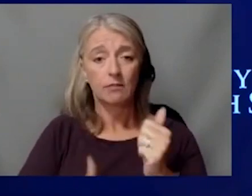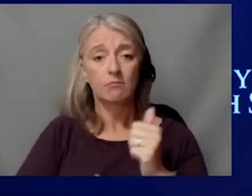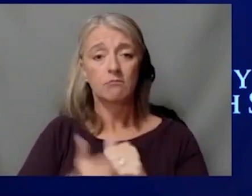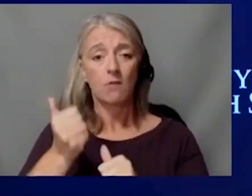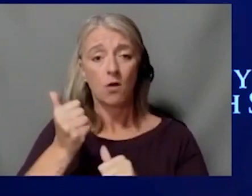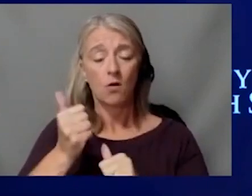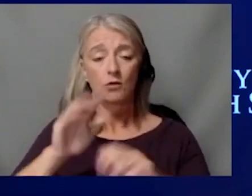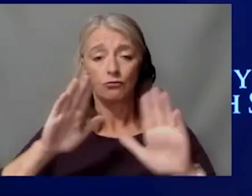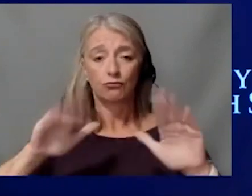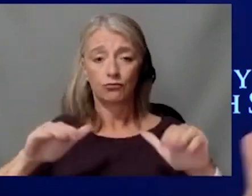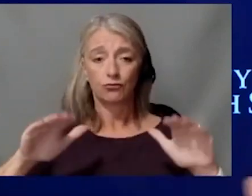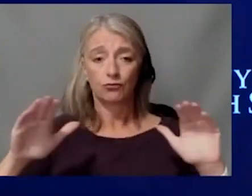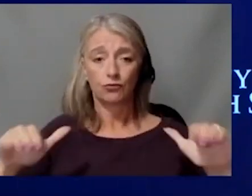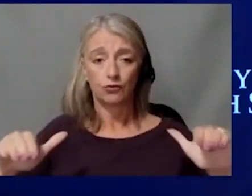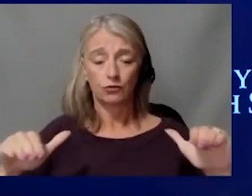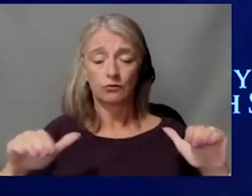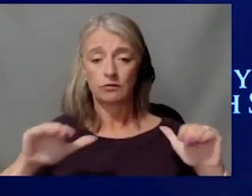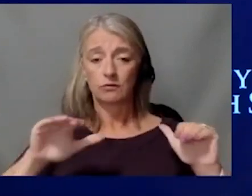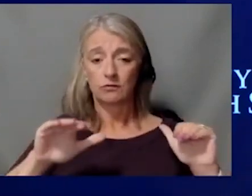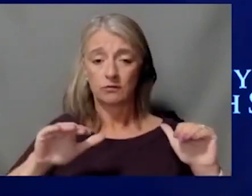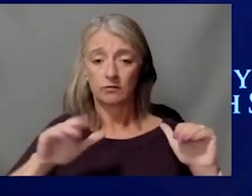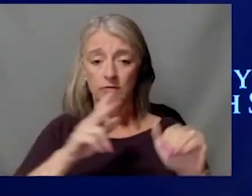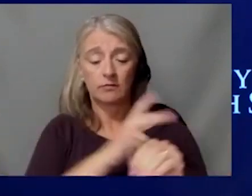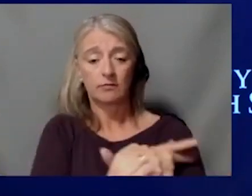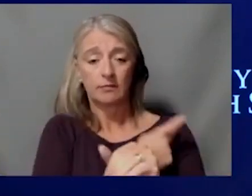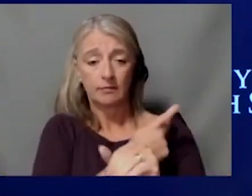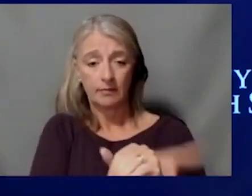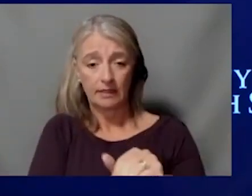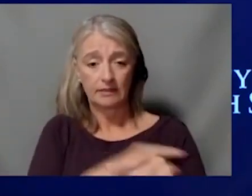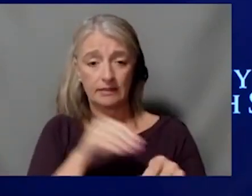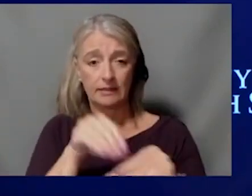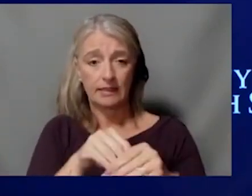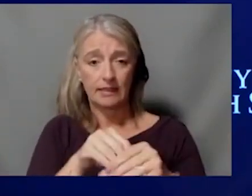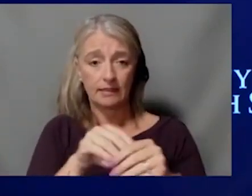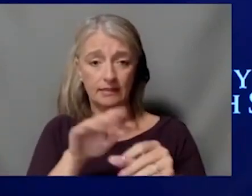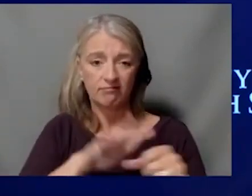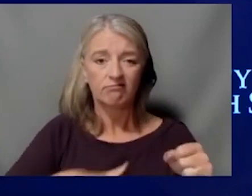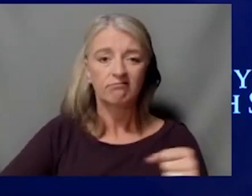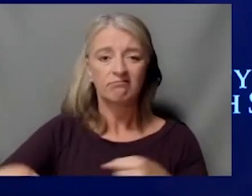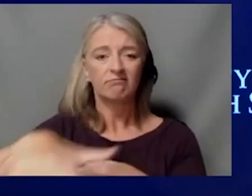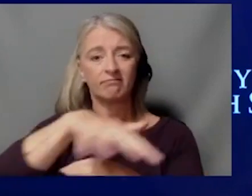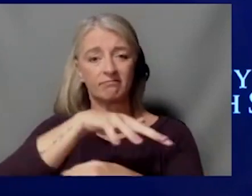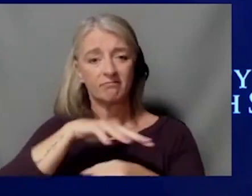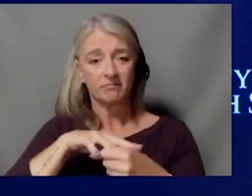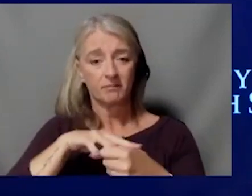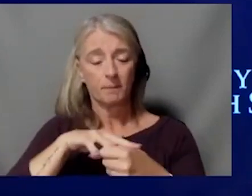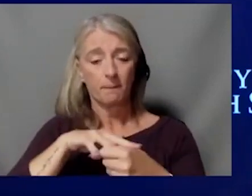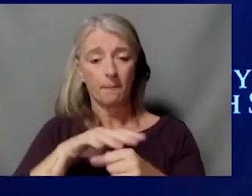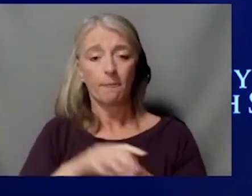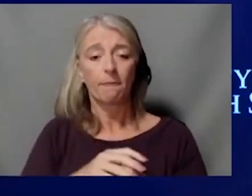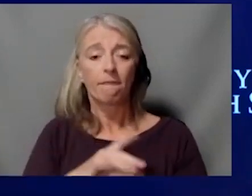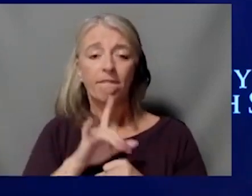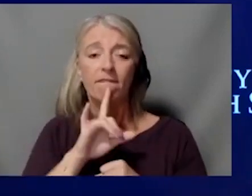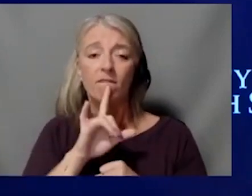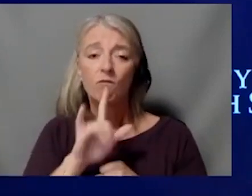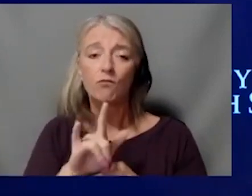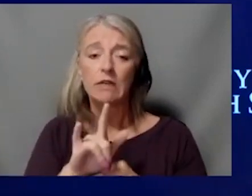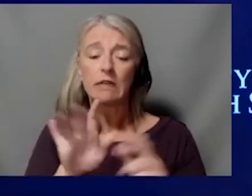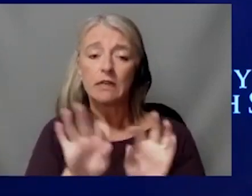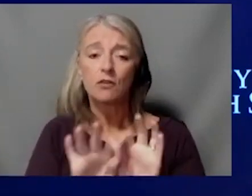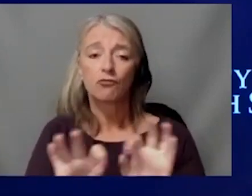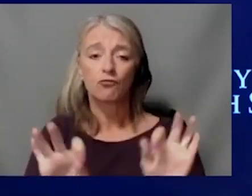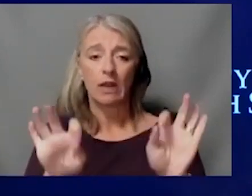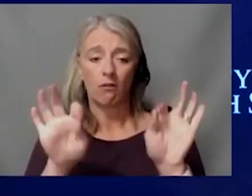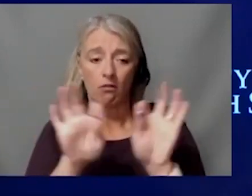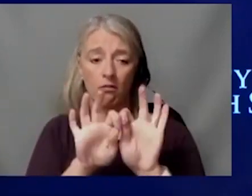patients here and throughout our region. And so it was really critical that we bring them on board